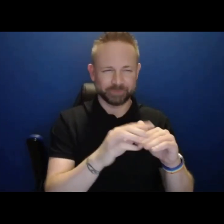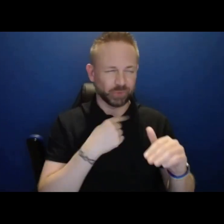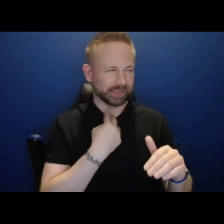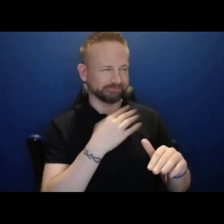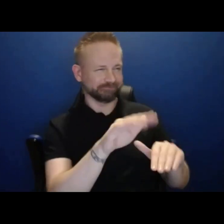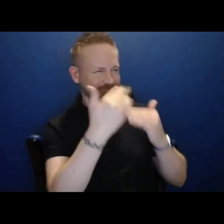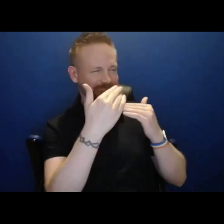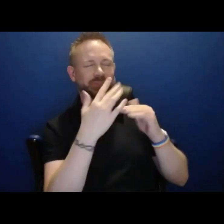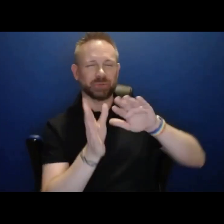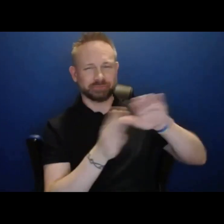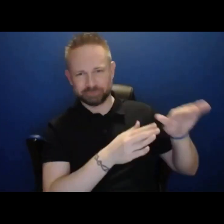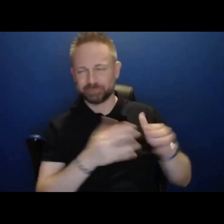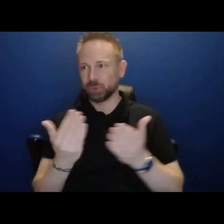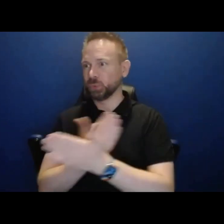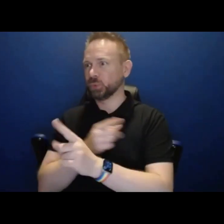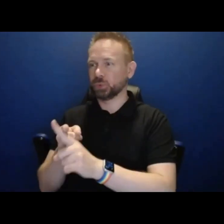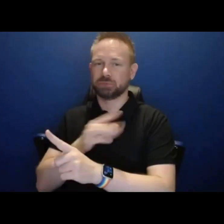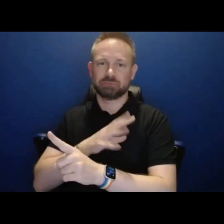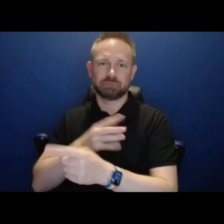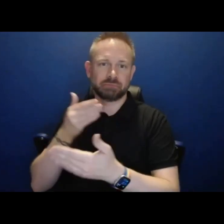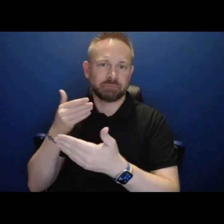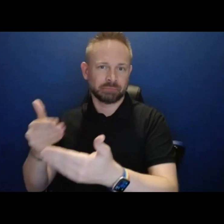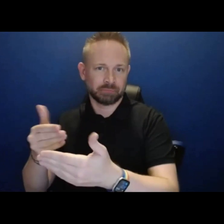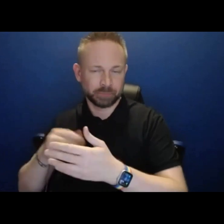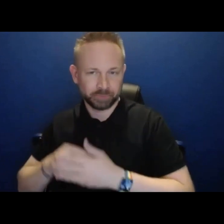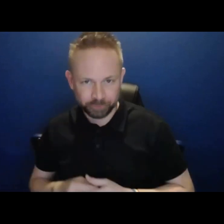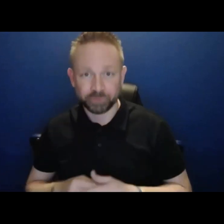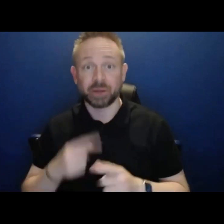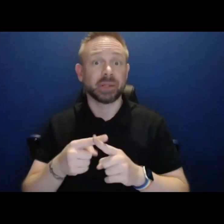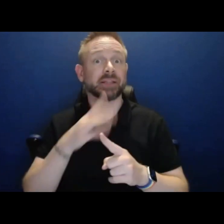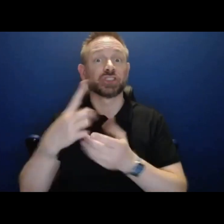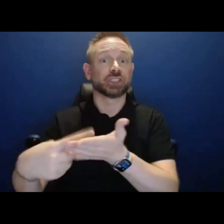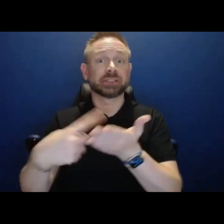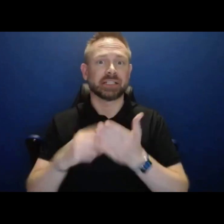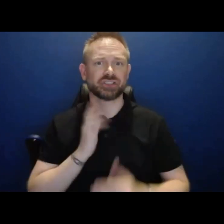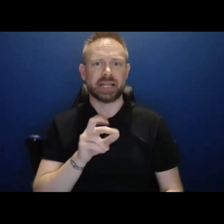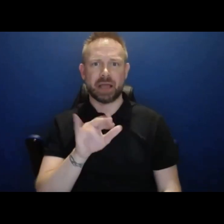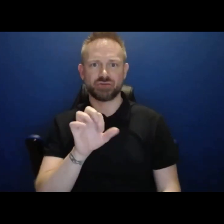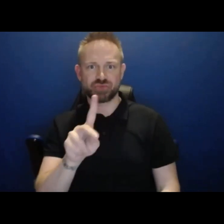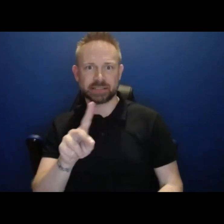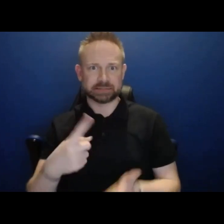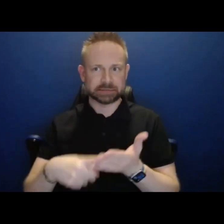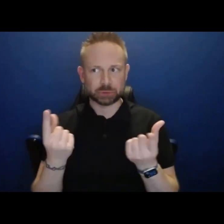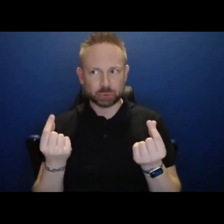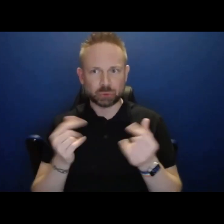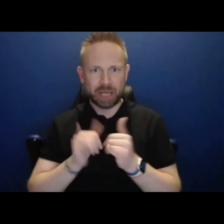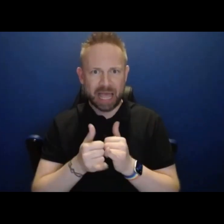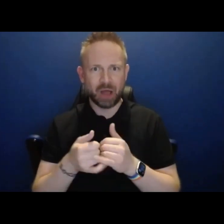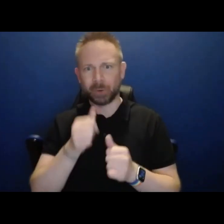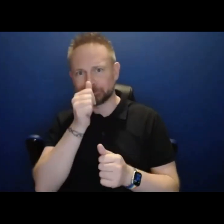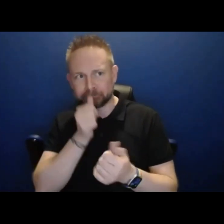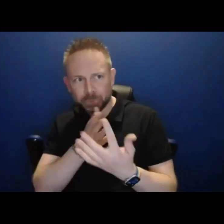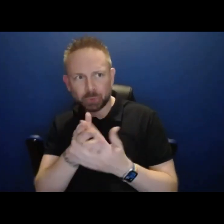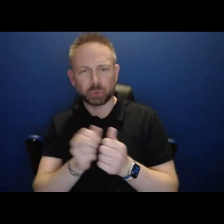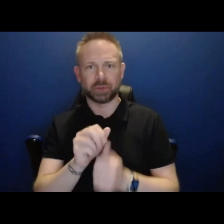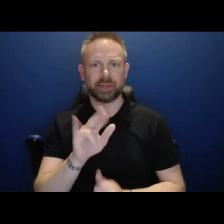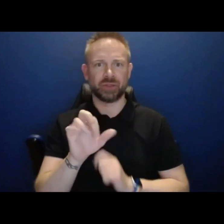We also benefited quite a bit from risk mitigation. For us, we were sort of a mid-sized faculty and